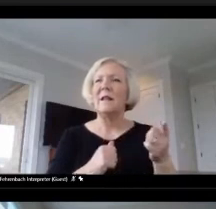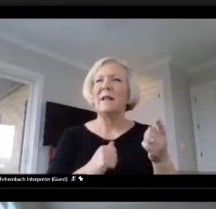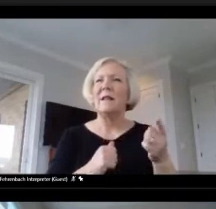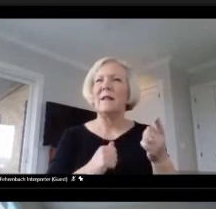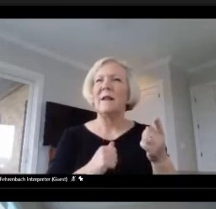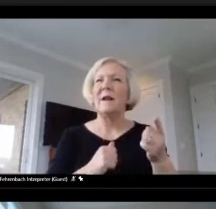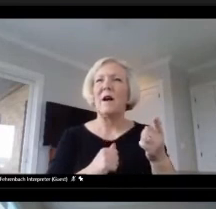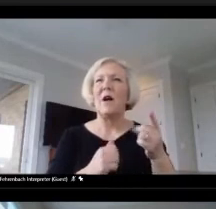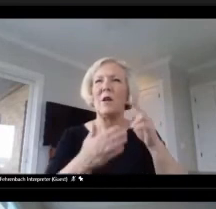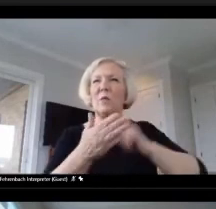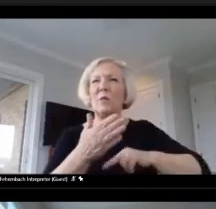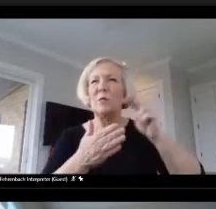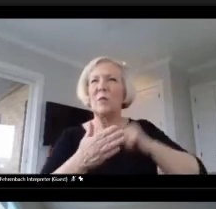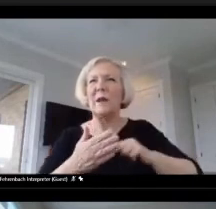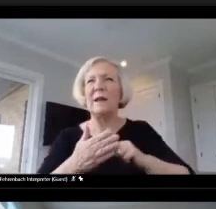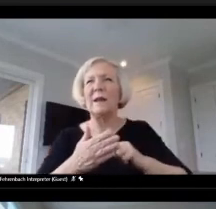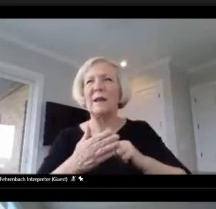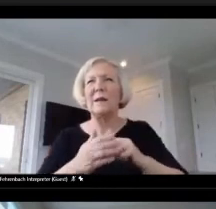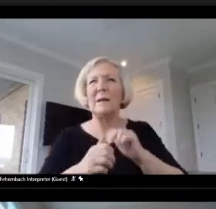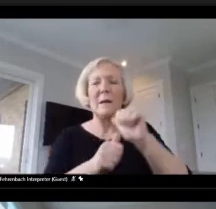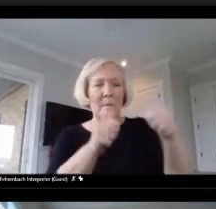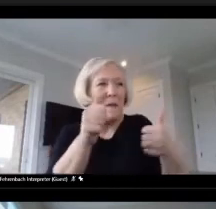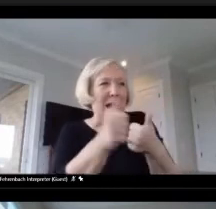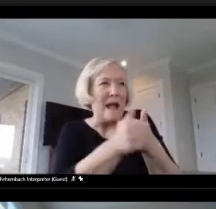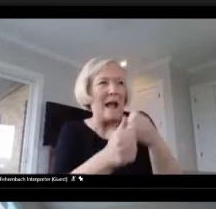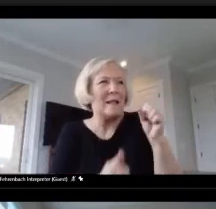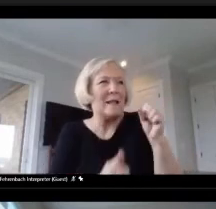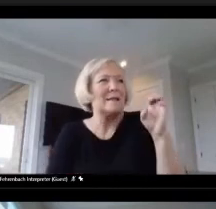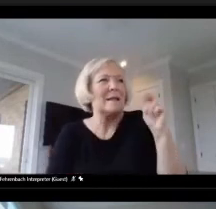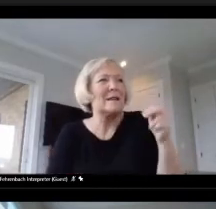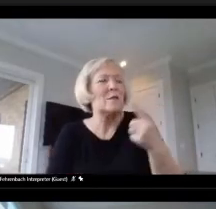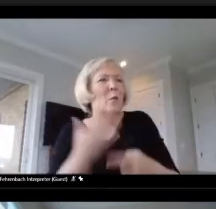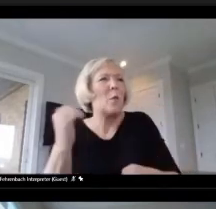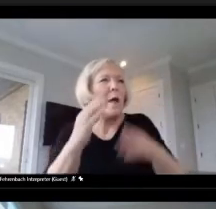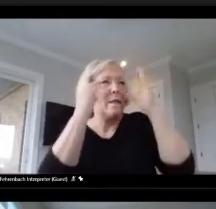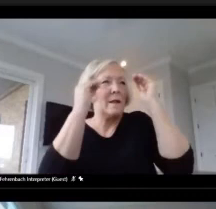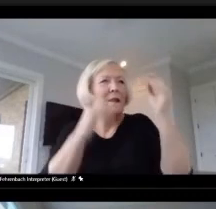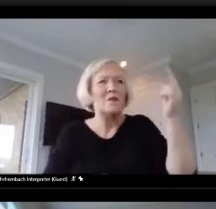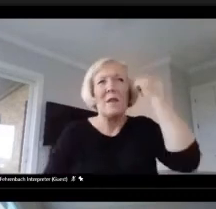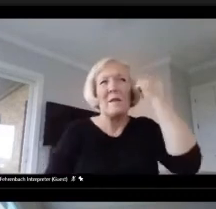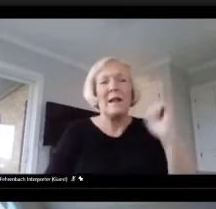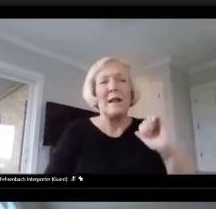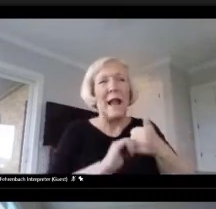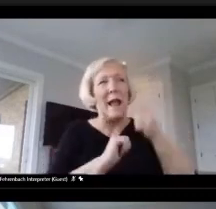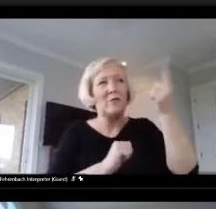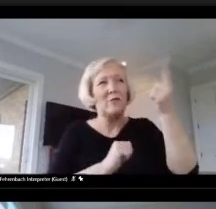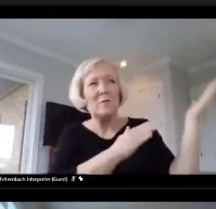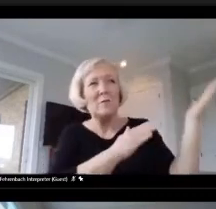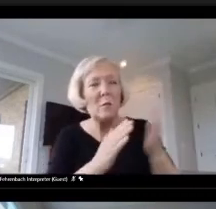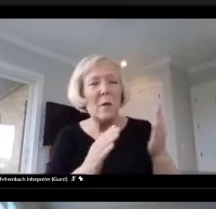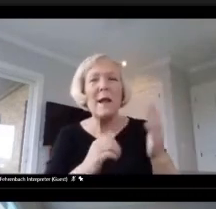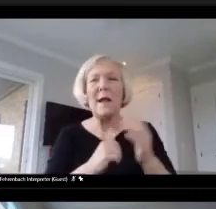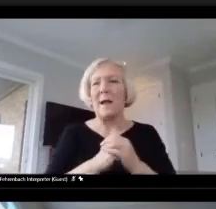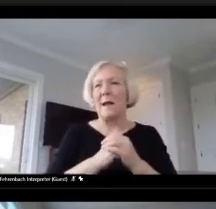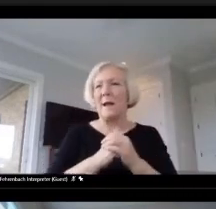reading like the behind the scenes of what this teacher was thinking and how she prepared or he prepared and